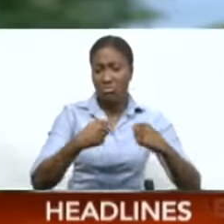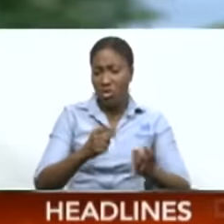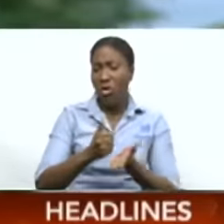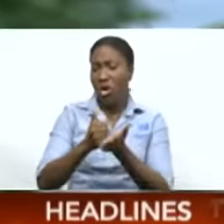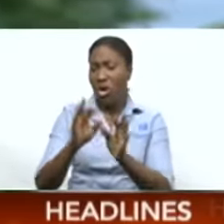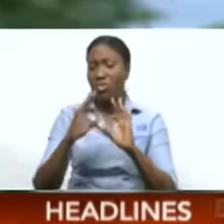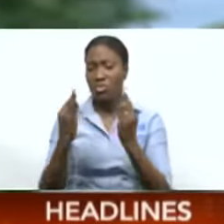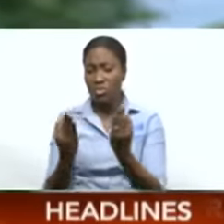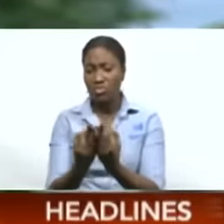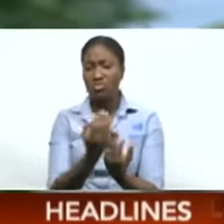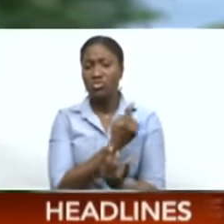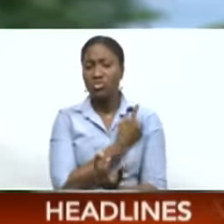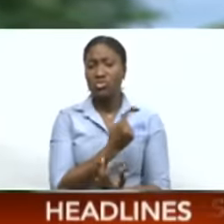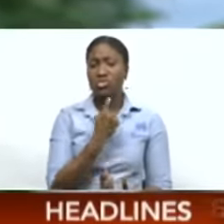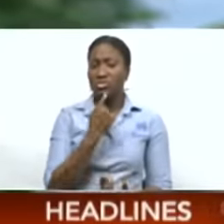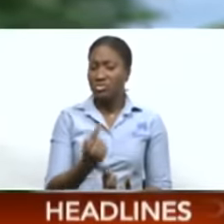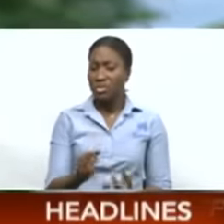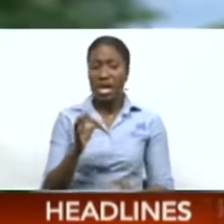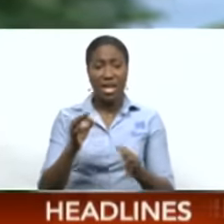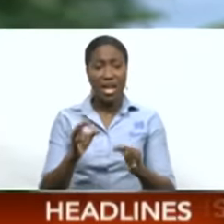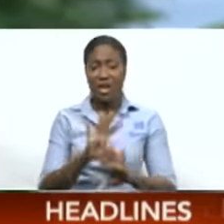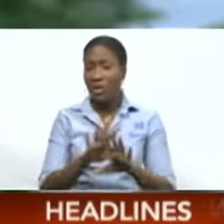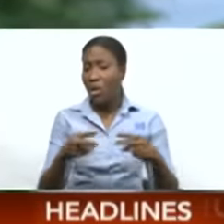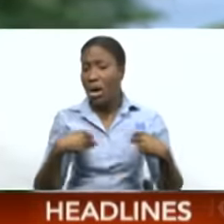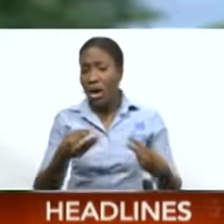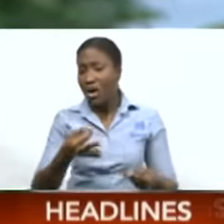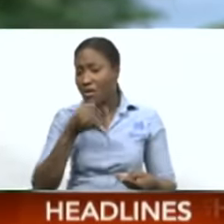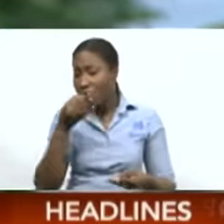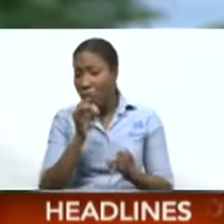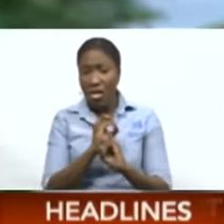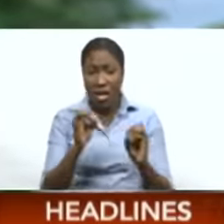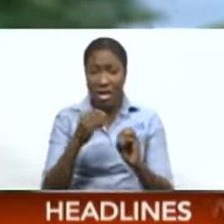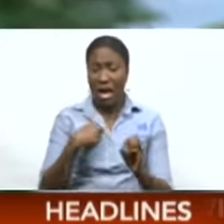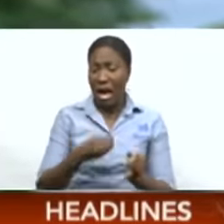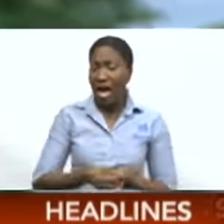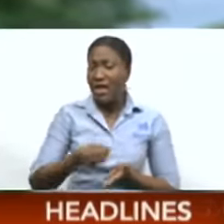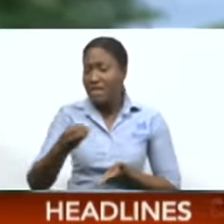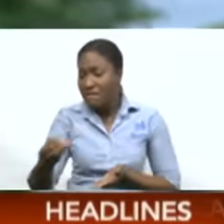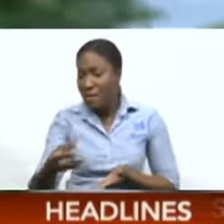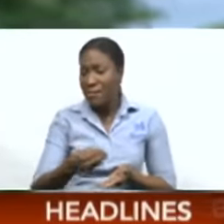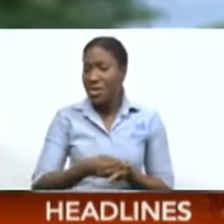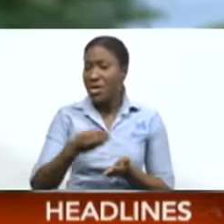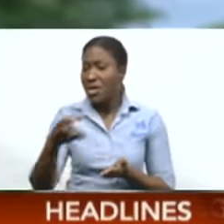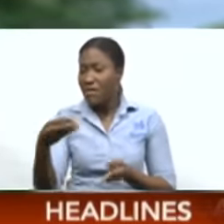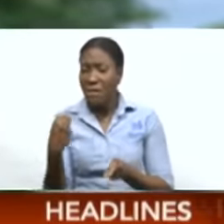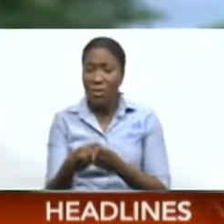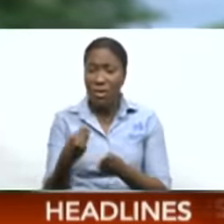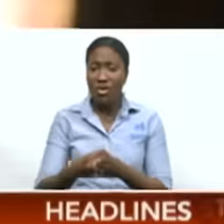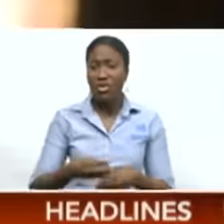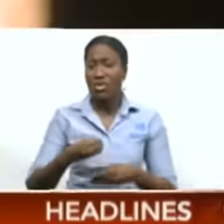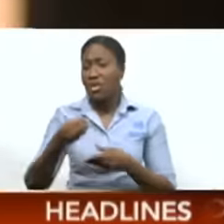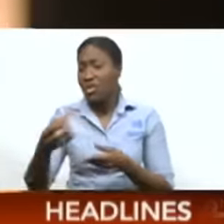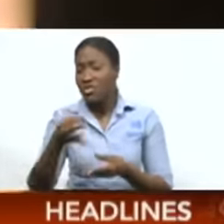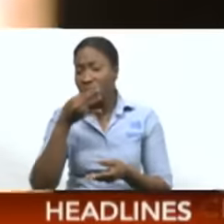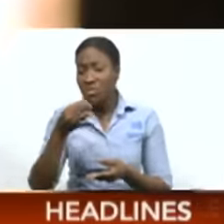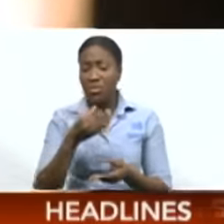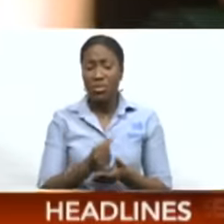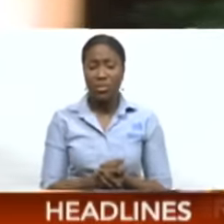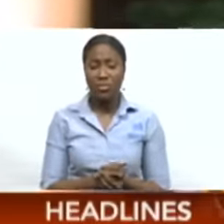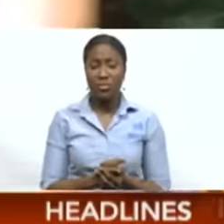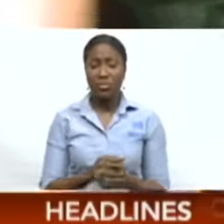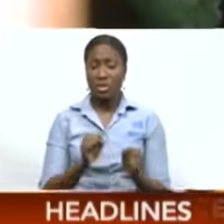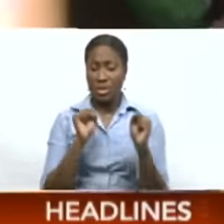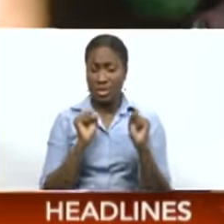be there, you know, they may have nothing to eat. I have to give them this, give them this, give them money, give them... Despite these